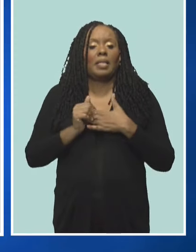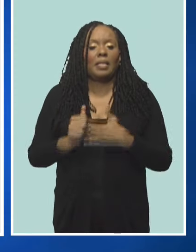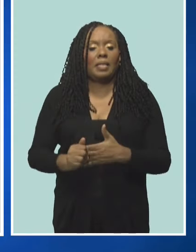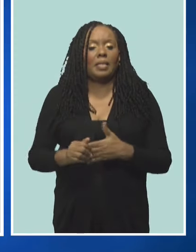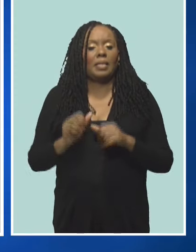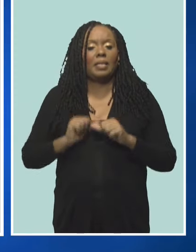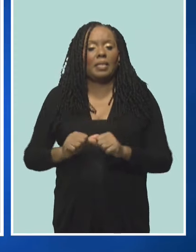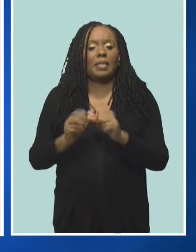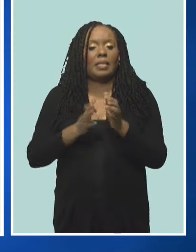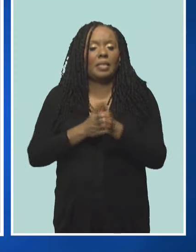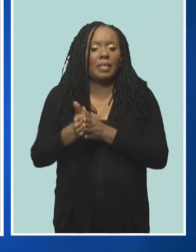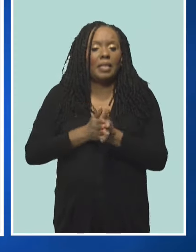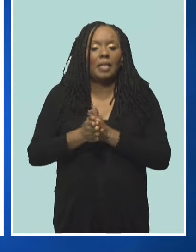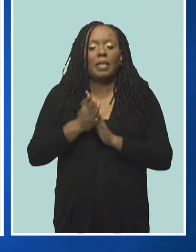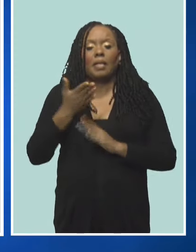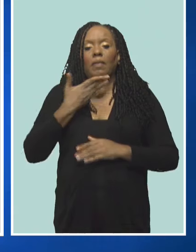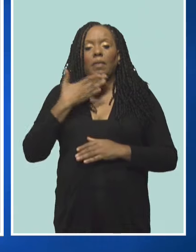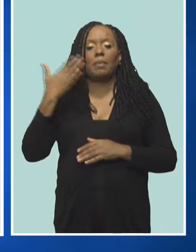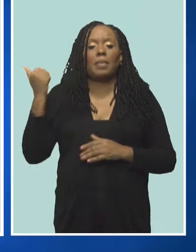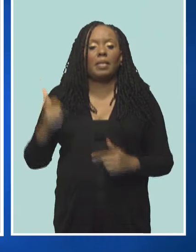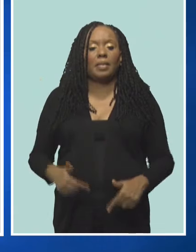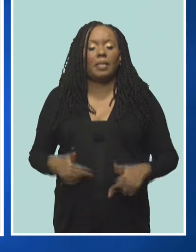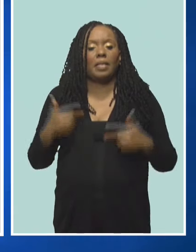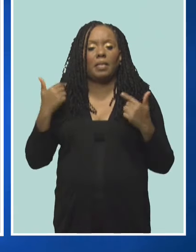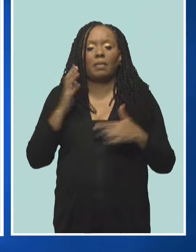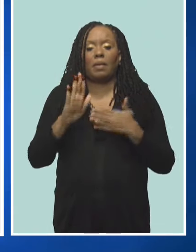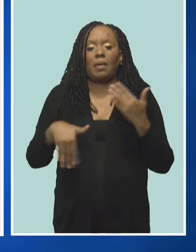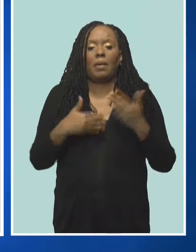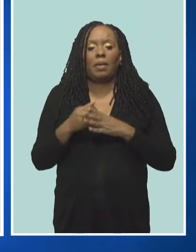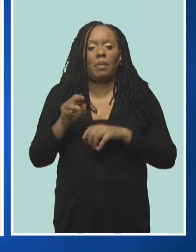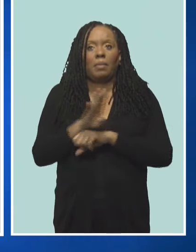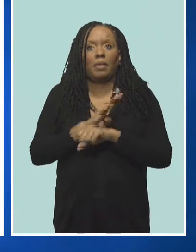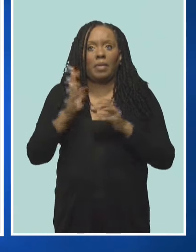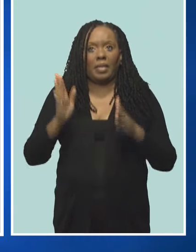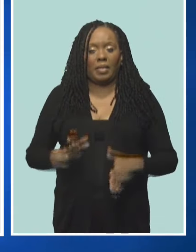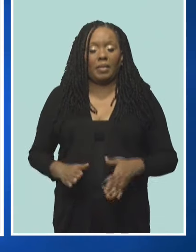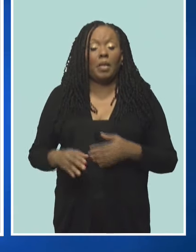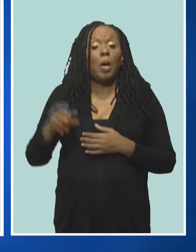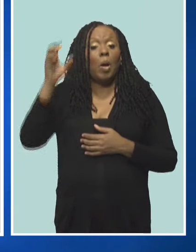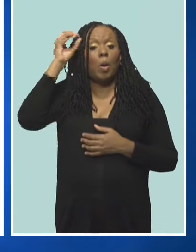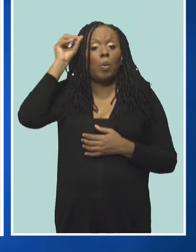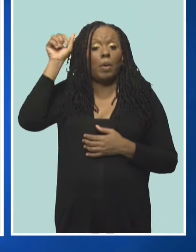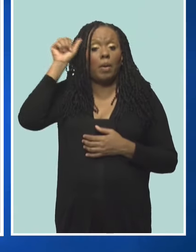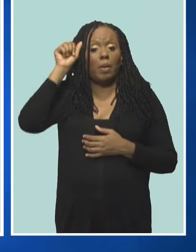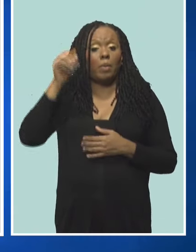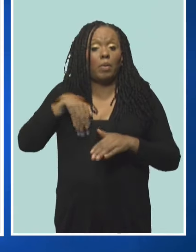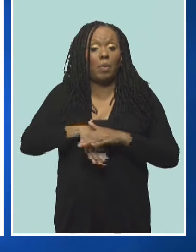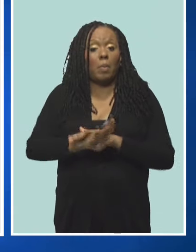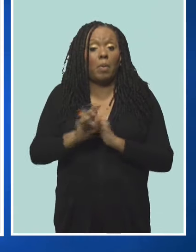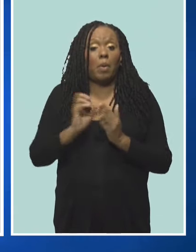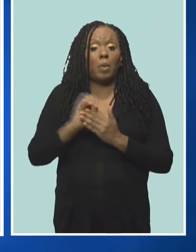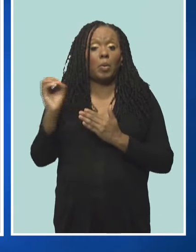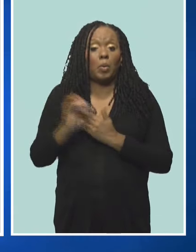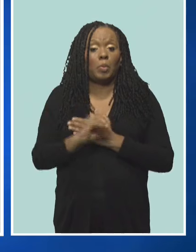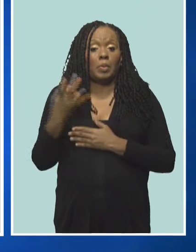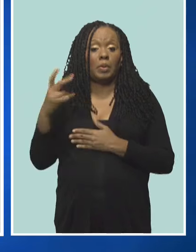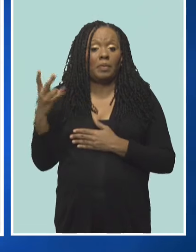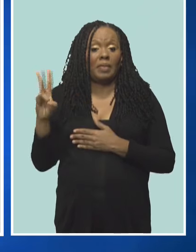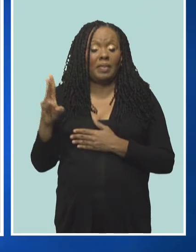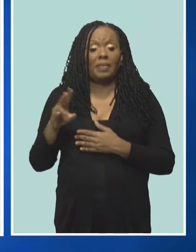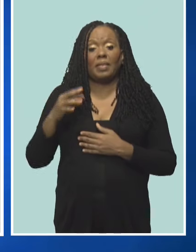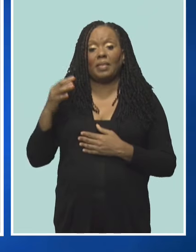leadership as it continues to strive for a better life for Barbadians. Born on October 17th, 1949,